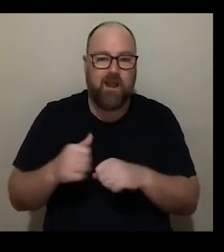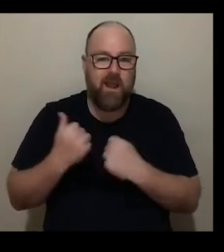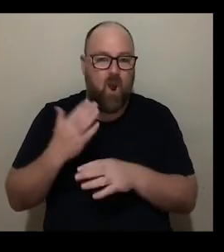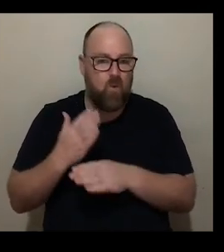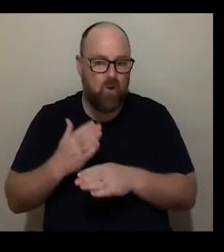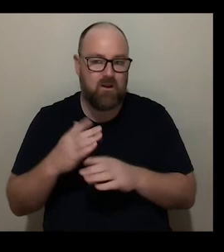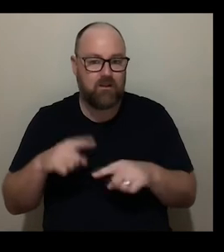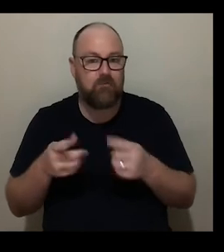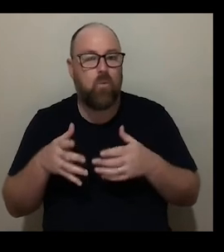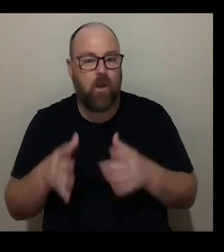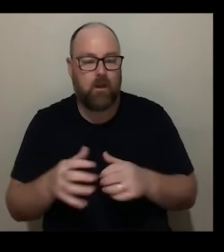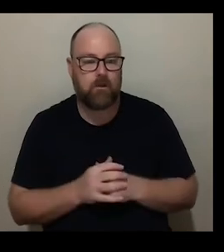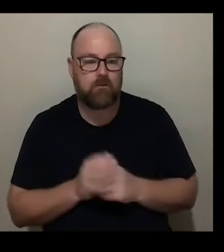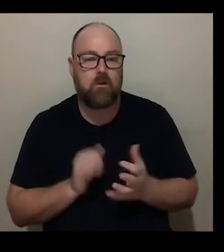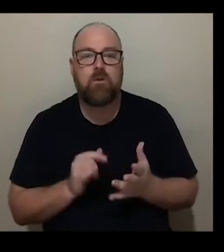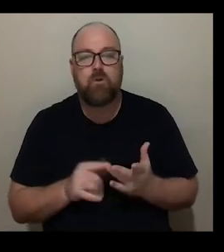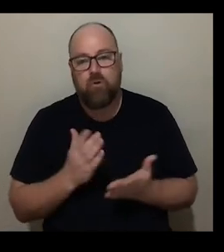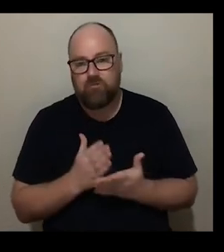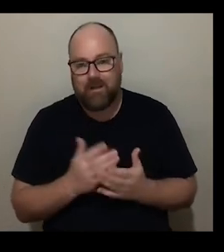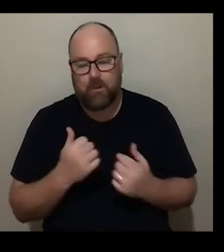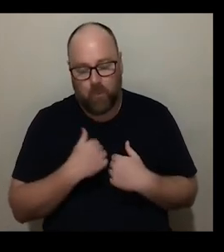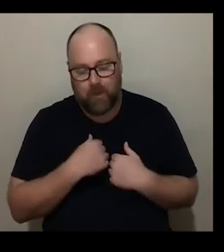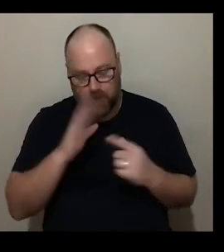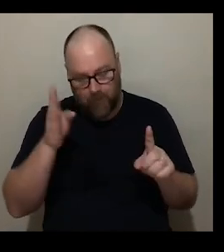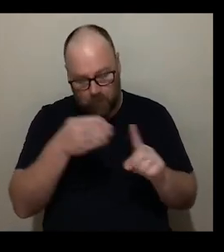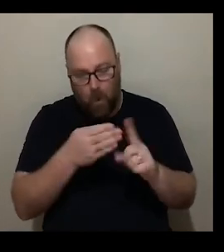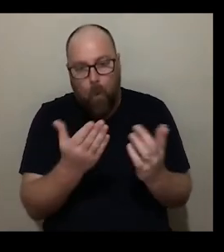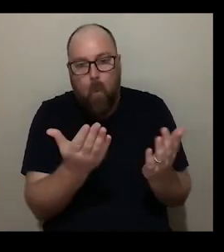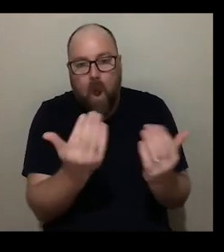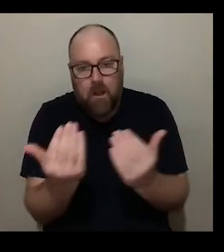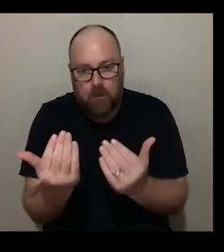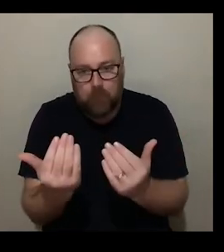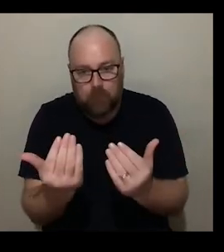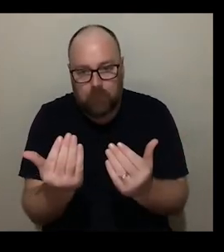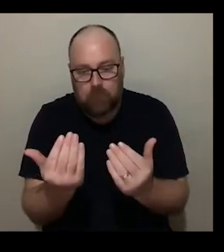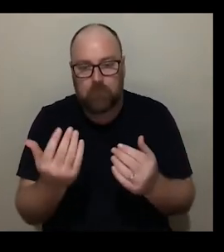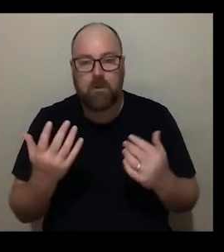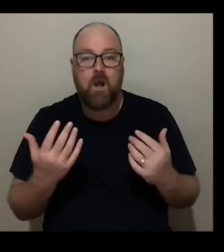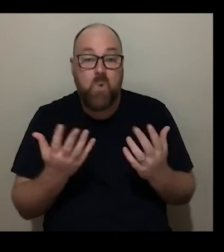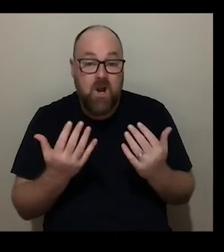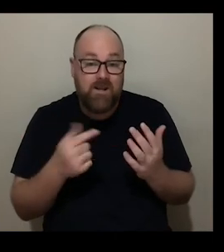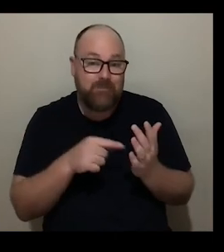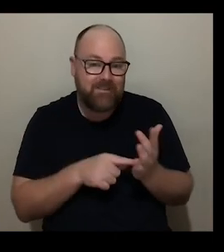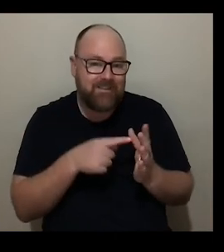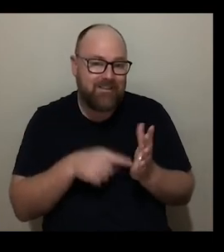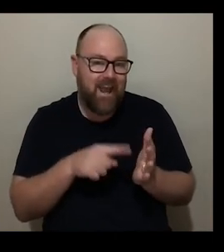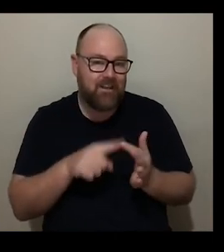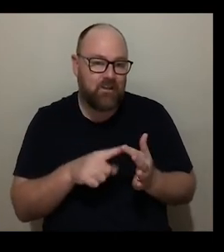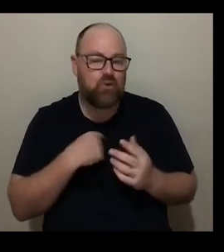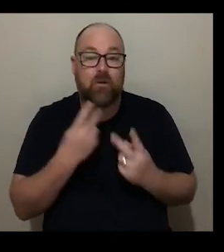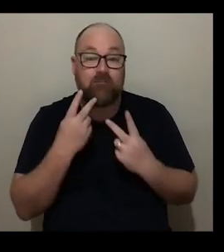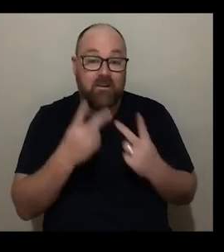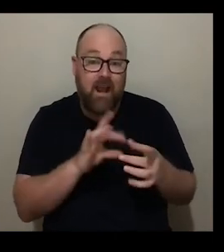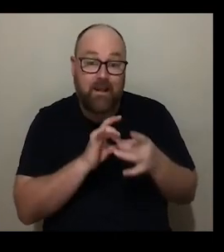now are all about the kind of the welcome process working with tate's wider teams of visitor engagement staff